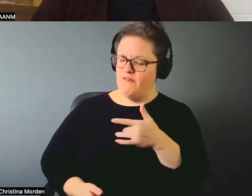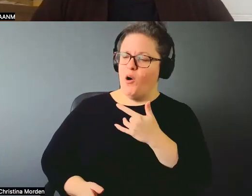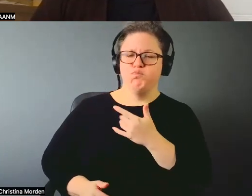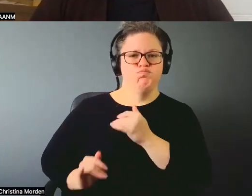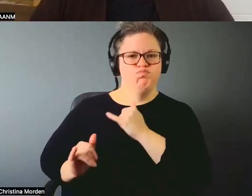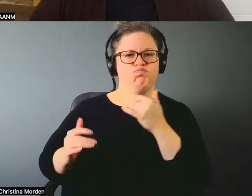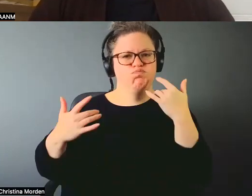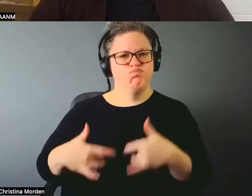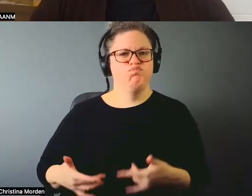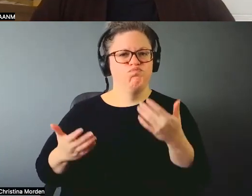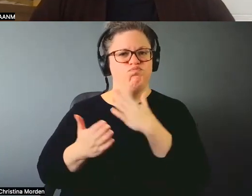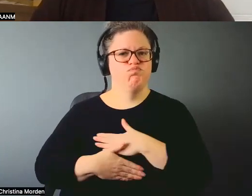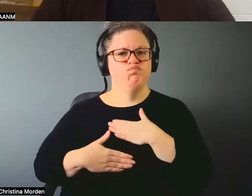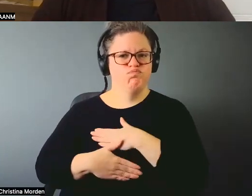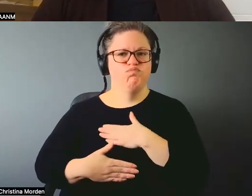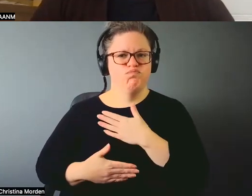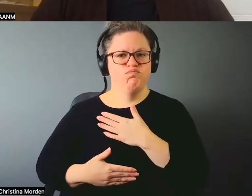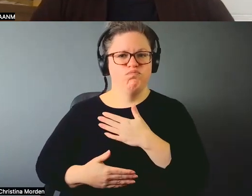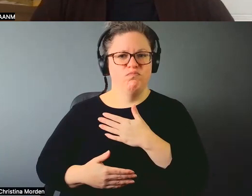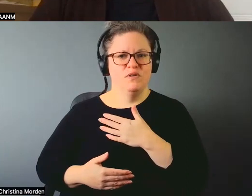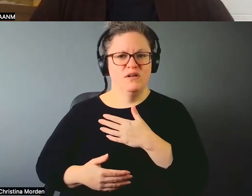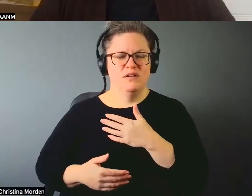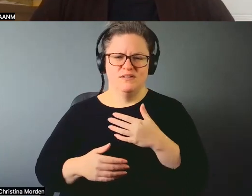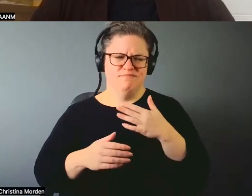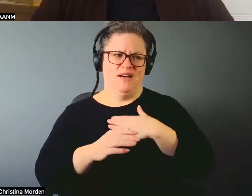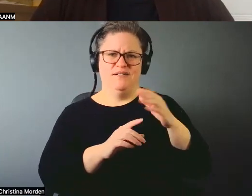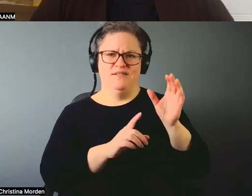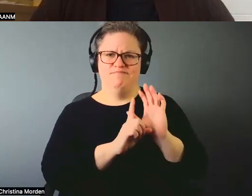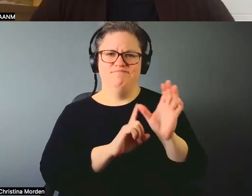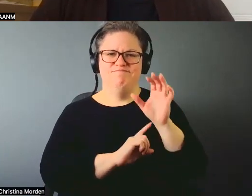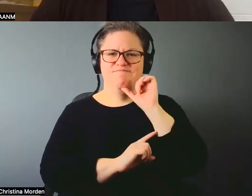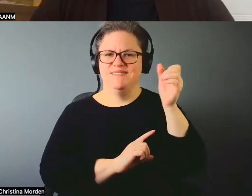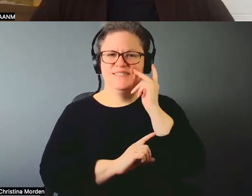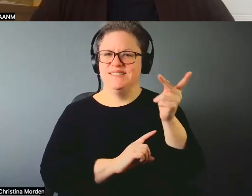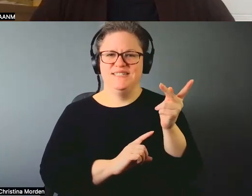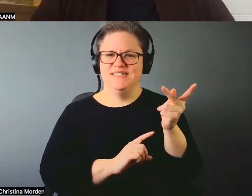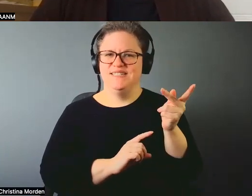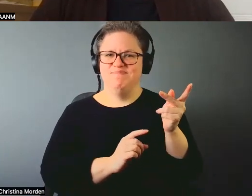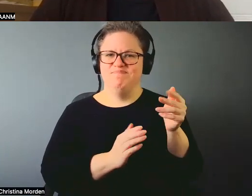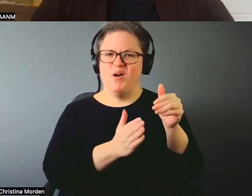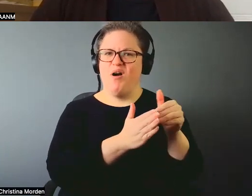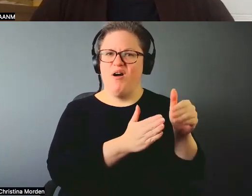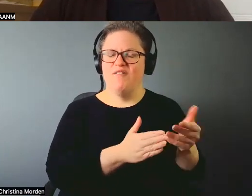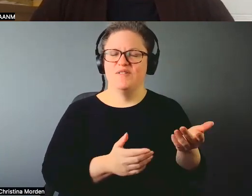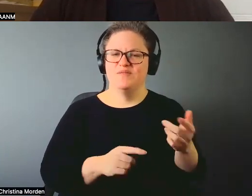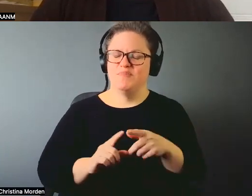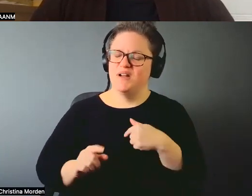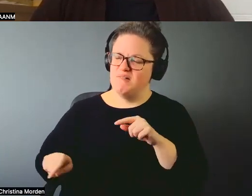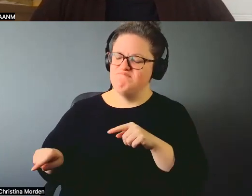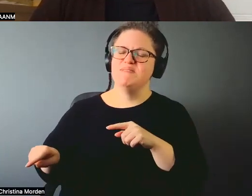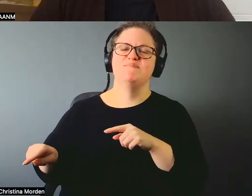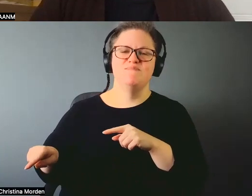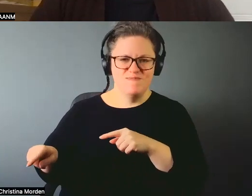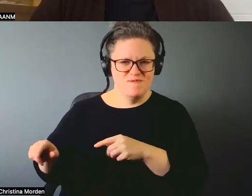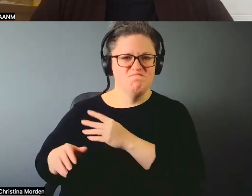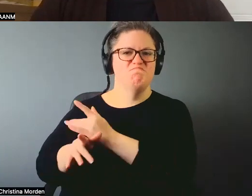But I didn't like, I didn't ever really see anybody do that. So, so it just really reaffirmed. but